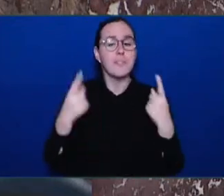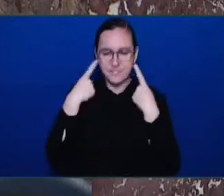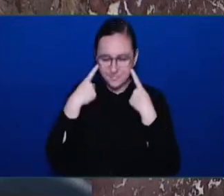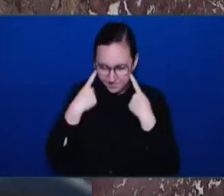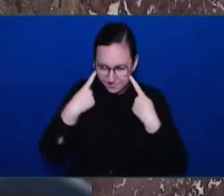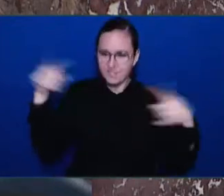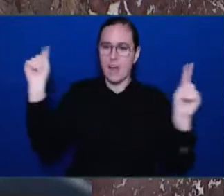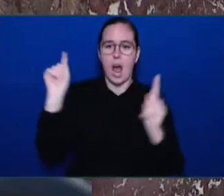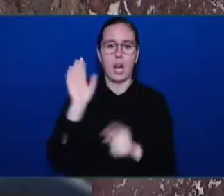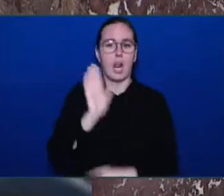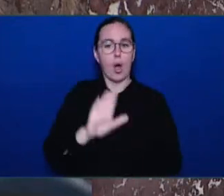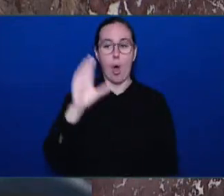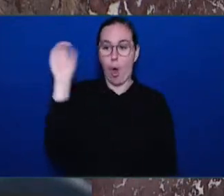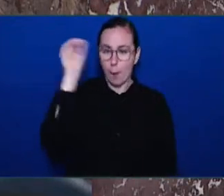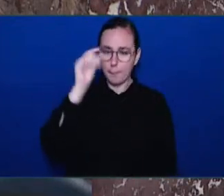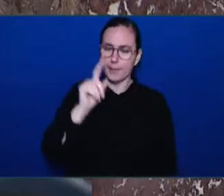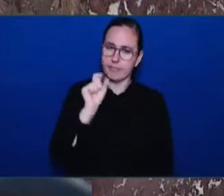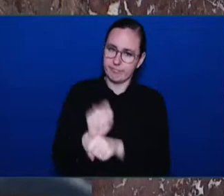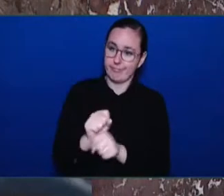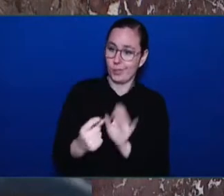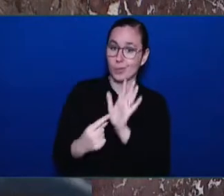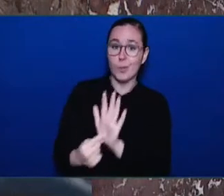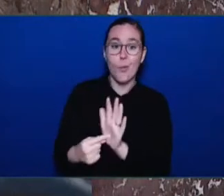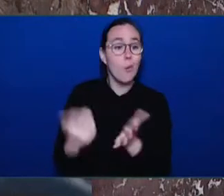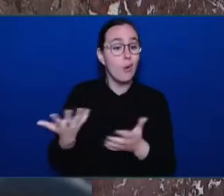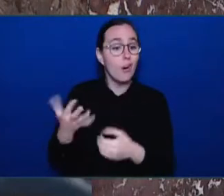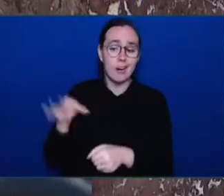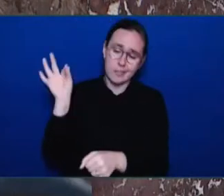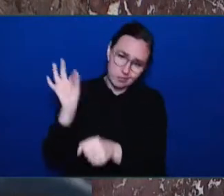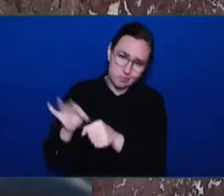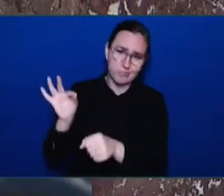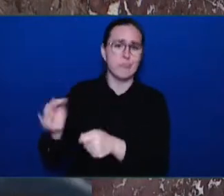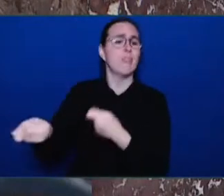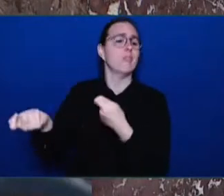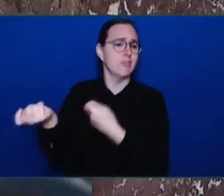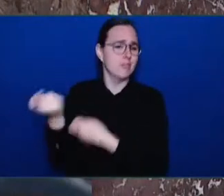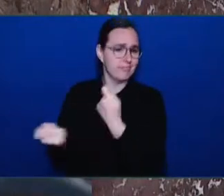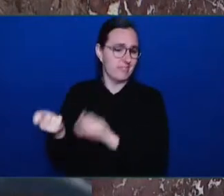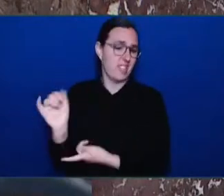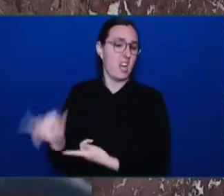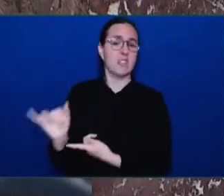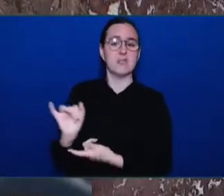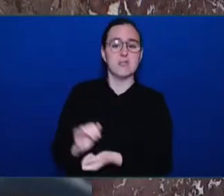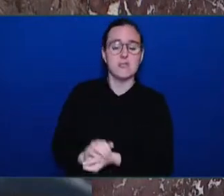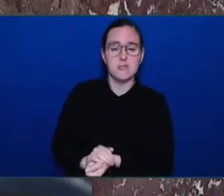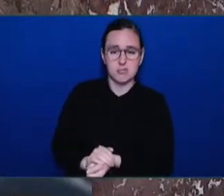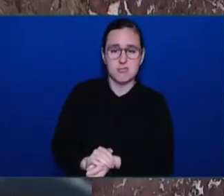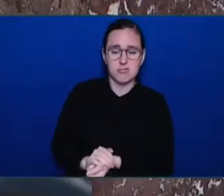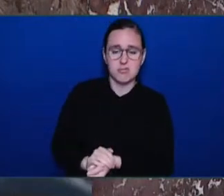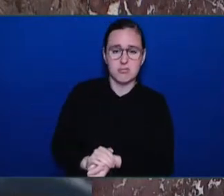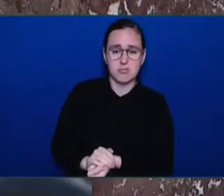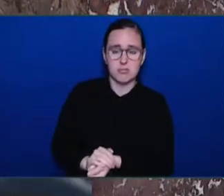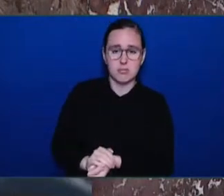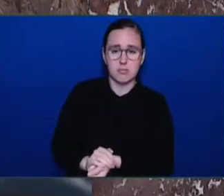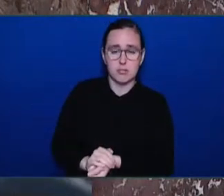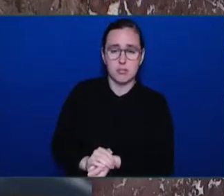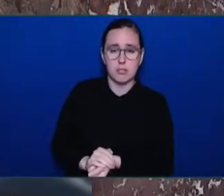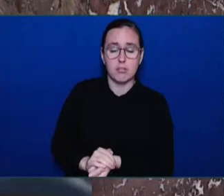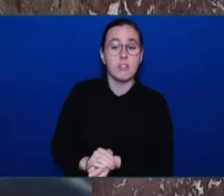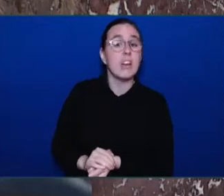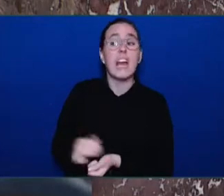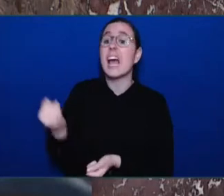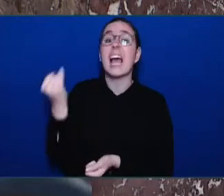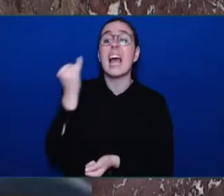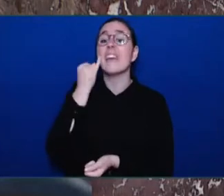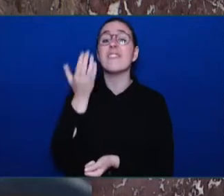So in light of that repudiation, if they're not going to listen to the opposition, will the NDP Attorney General listen to the